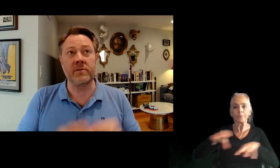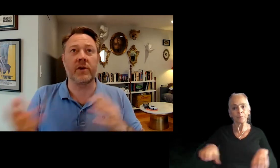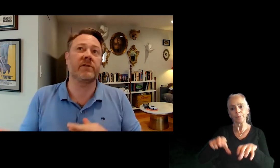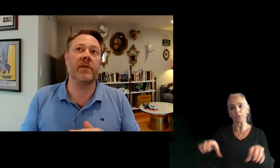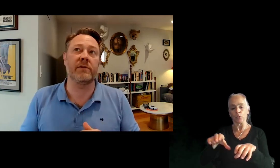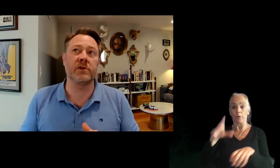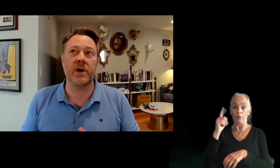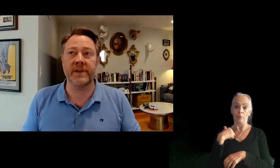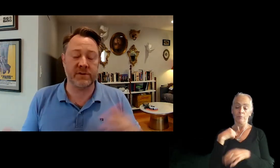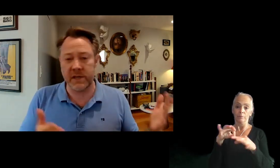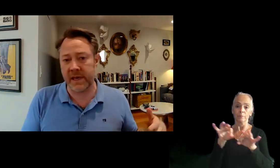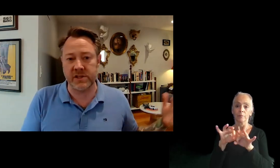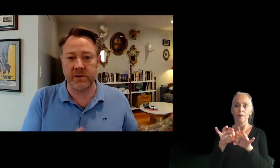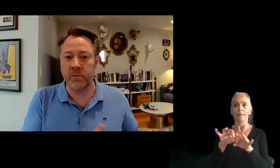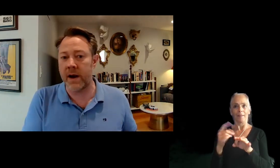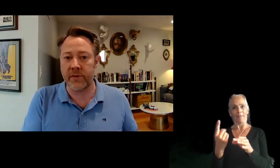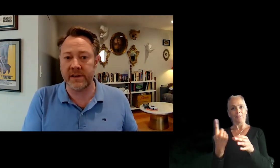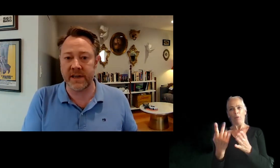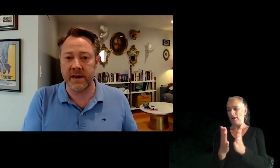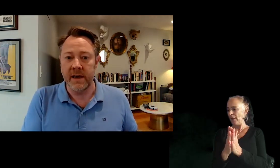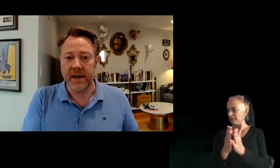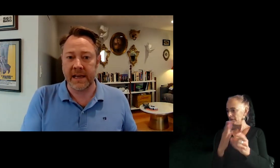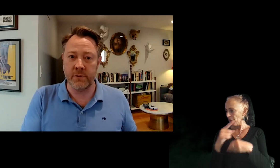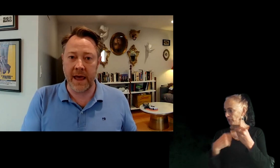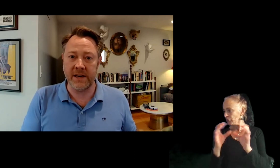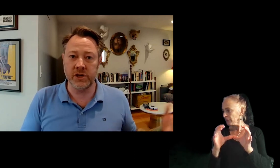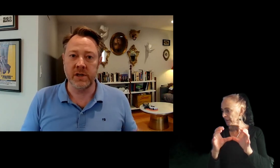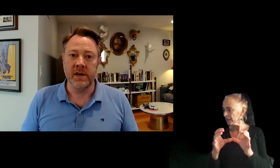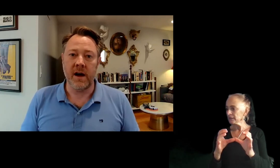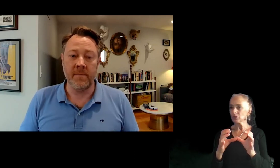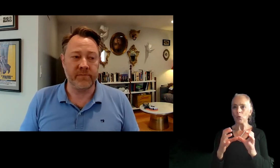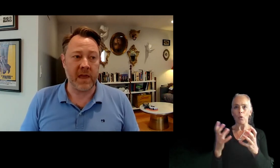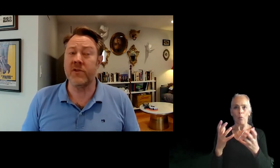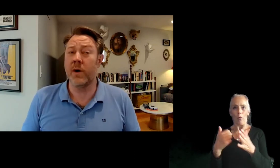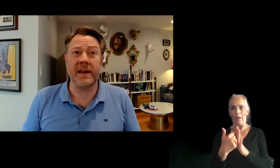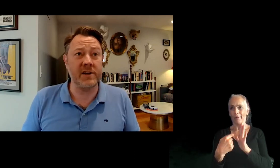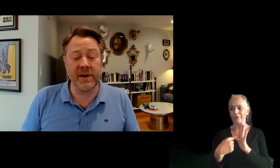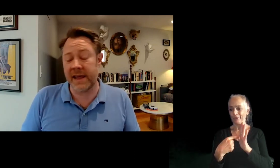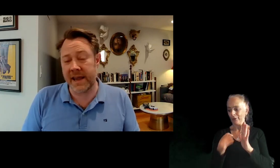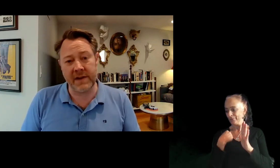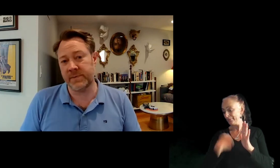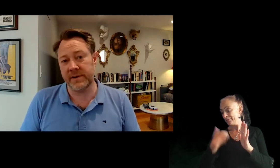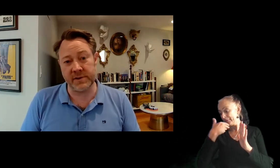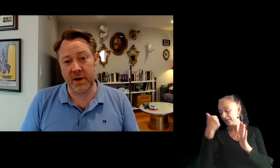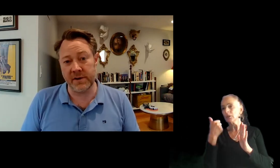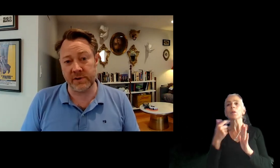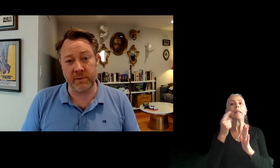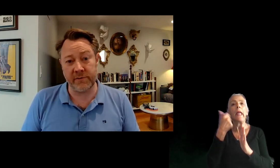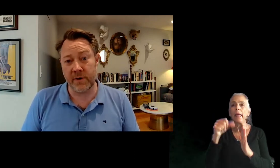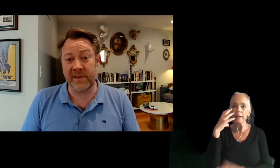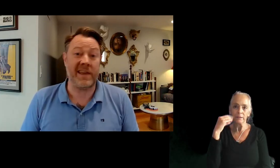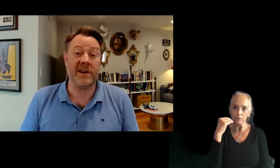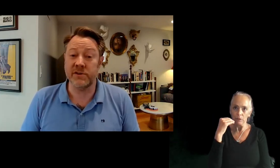like, you really think the original question, like certificates or whatever things can kind of give you an edge. Um, if you want to get into it, any kind of experience at all